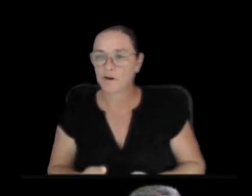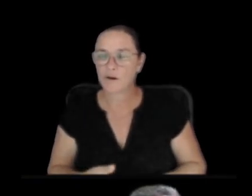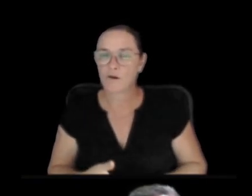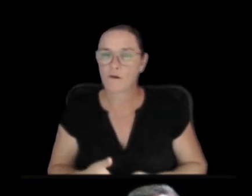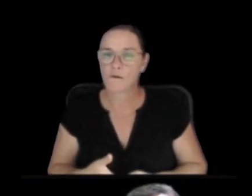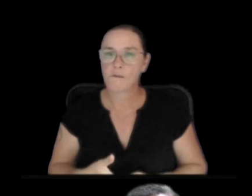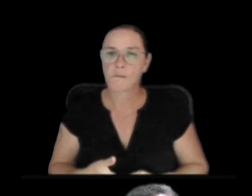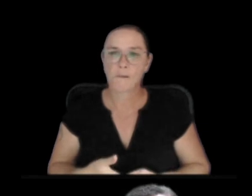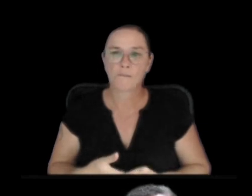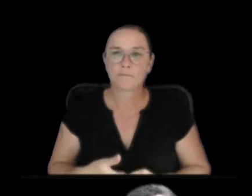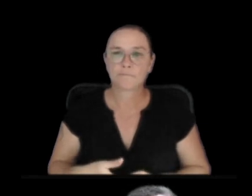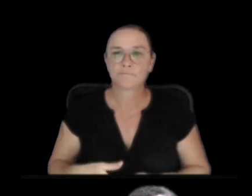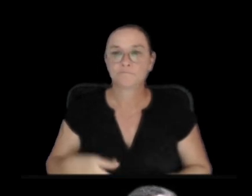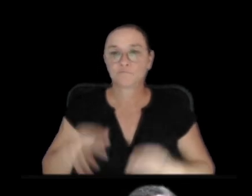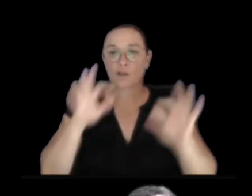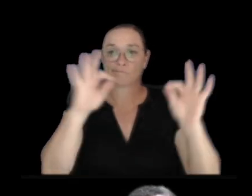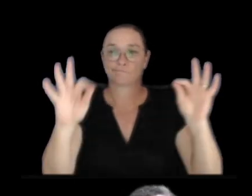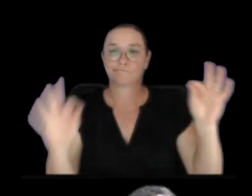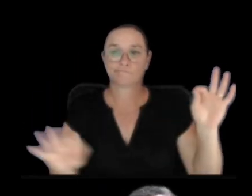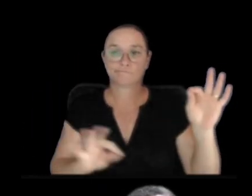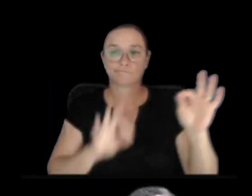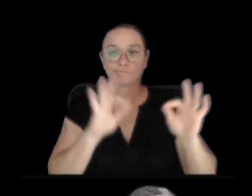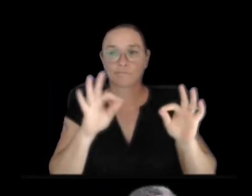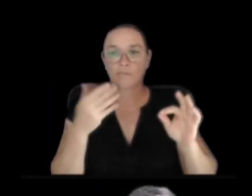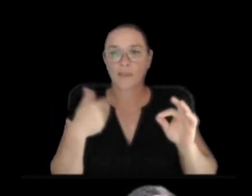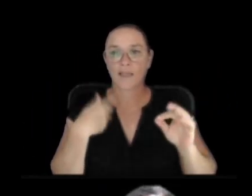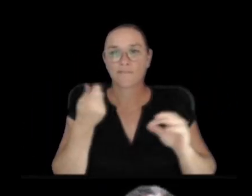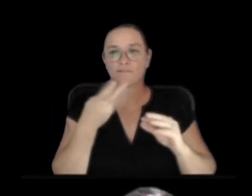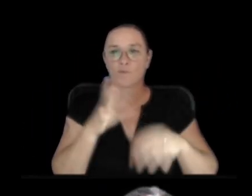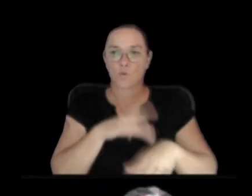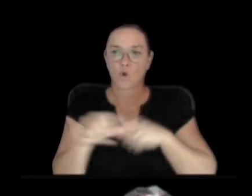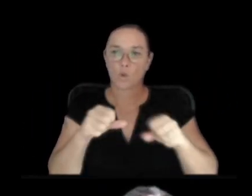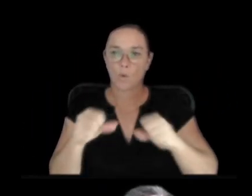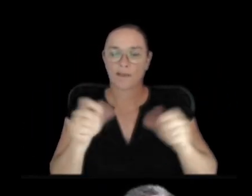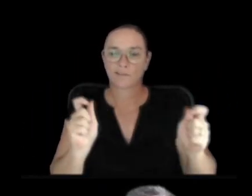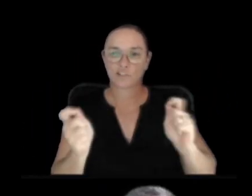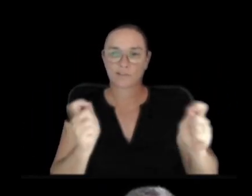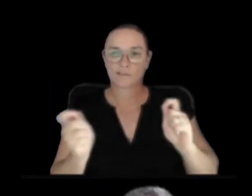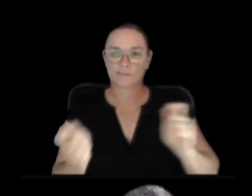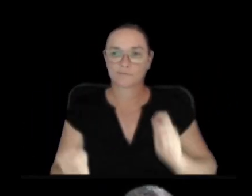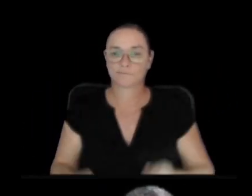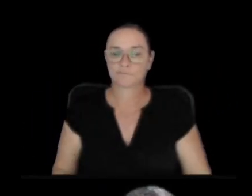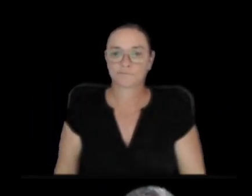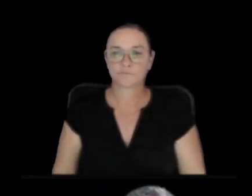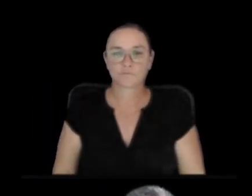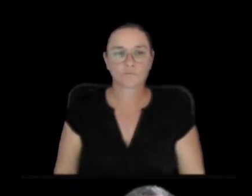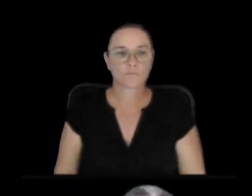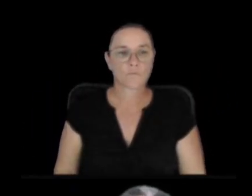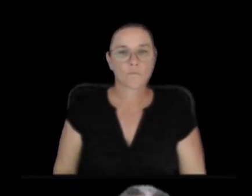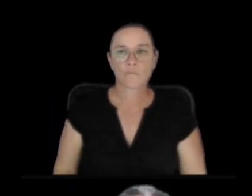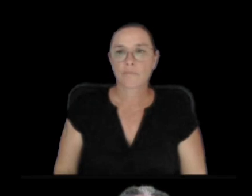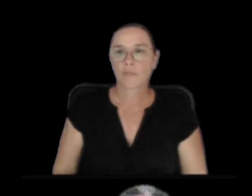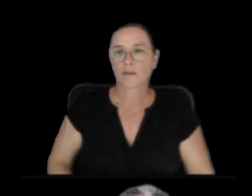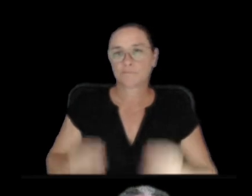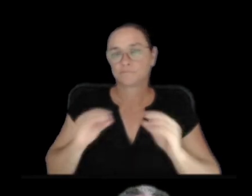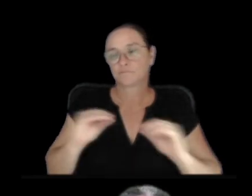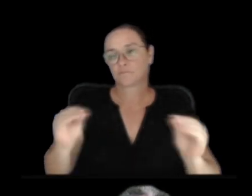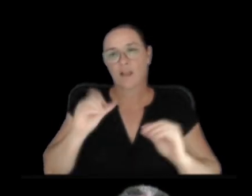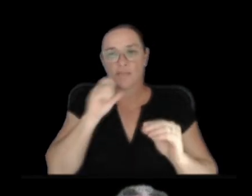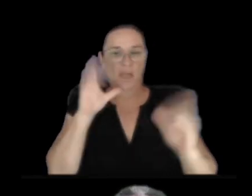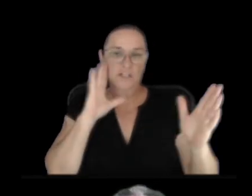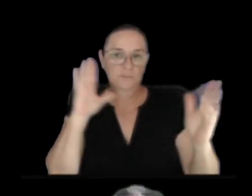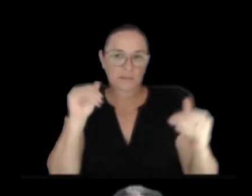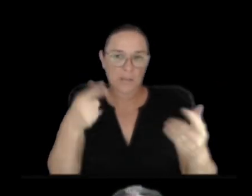So plot it on a map, here are those few earthquakes adjusting near the summit upon lower for the last week, and nothing unexpected is happening there.